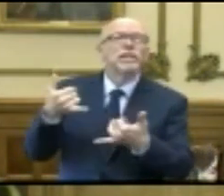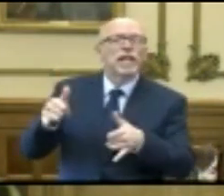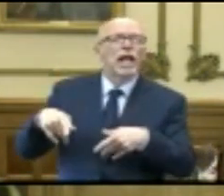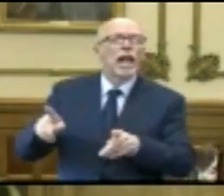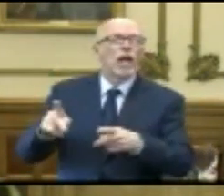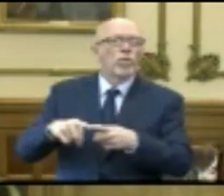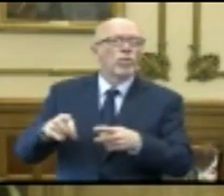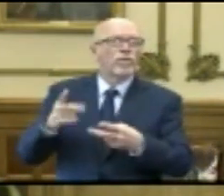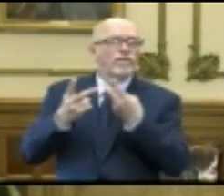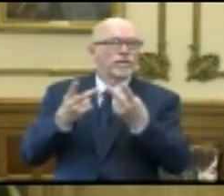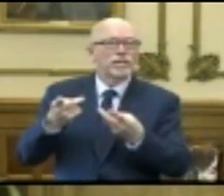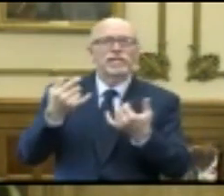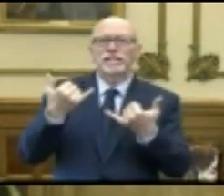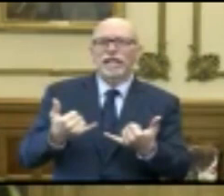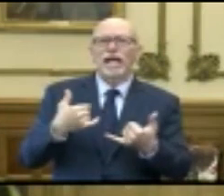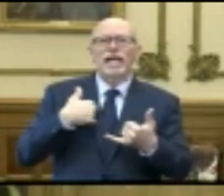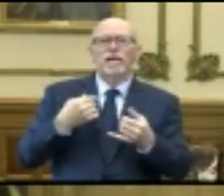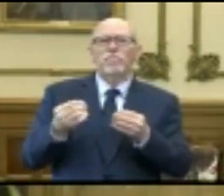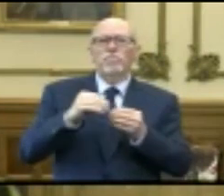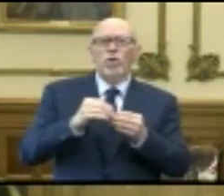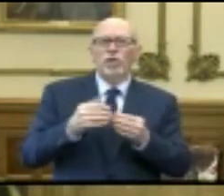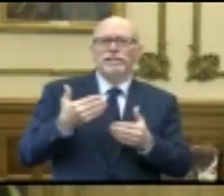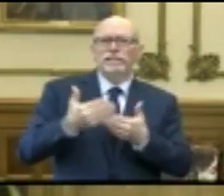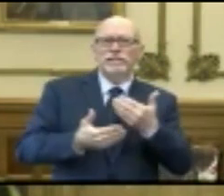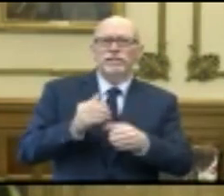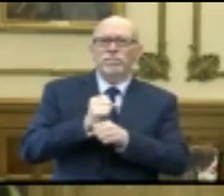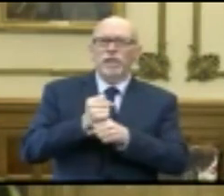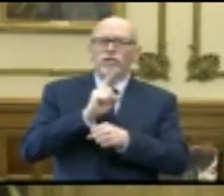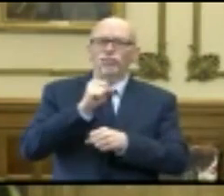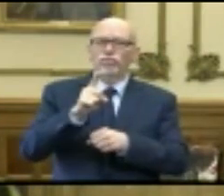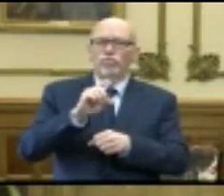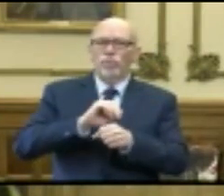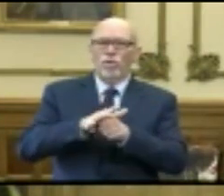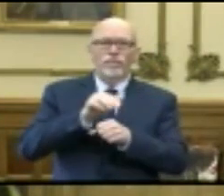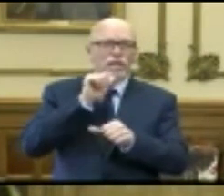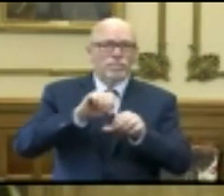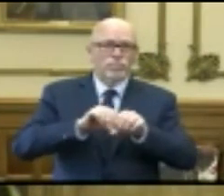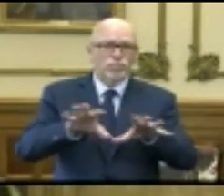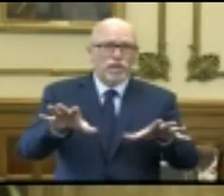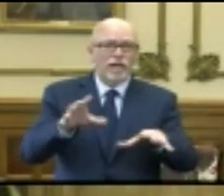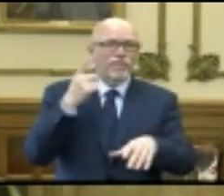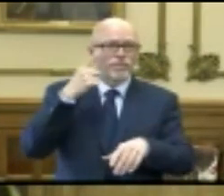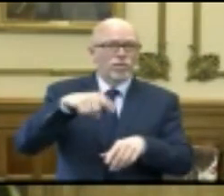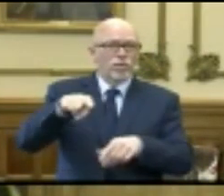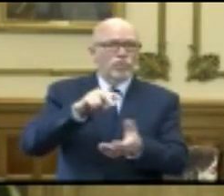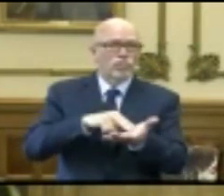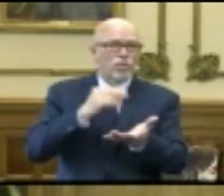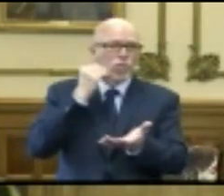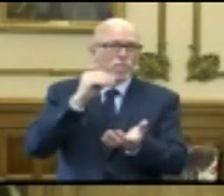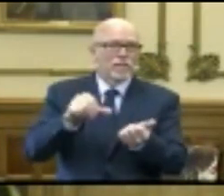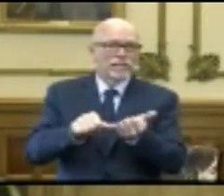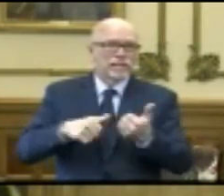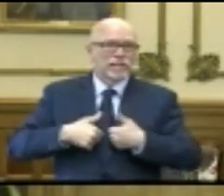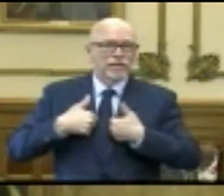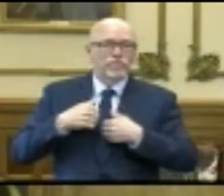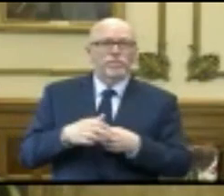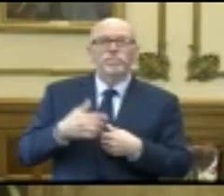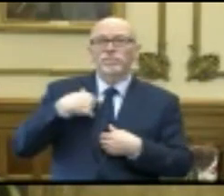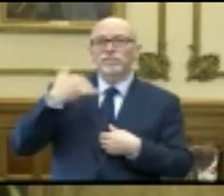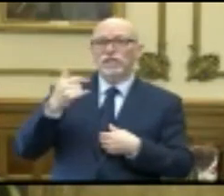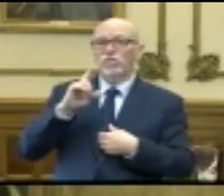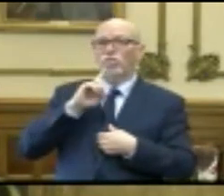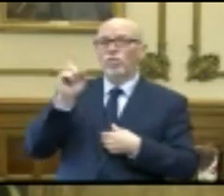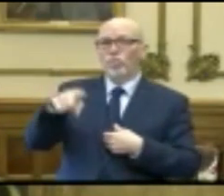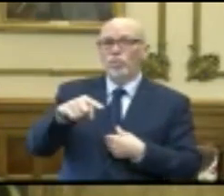Today, I'm taking additional steps to help further contain the spread of COVID-19 in our long-term care facilities. I've issued an